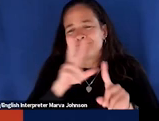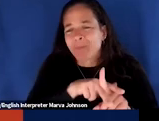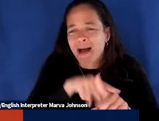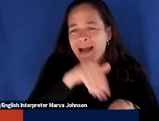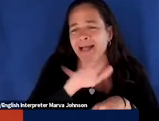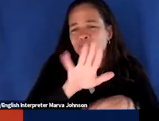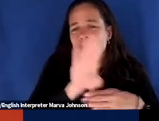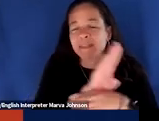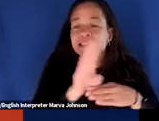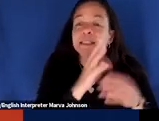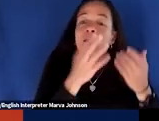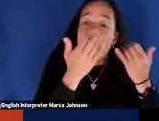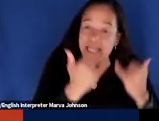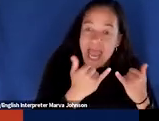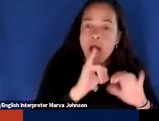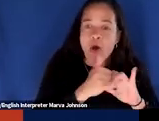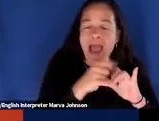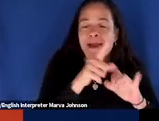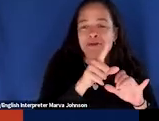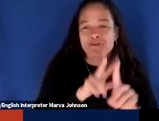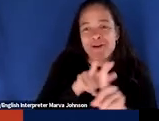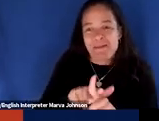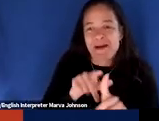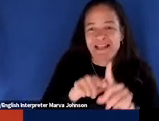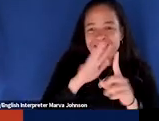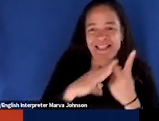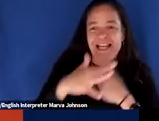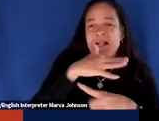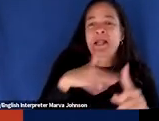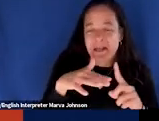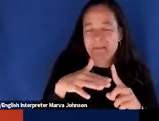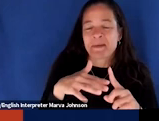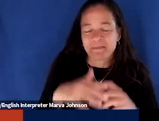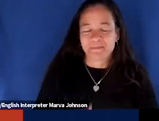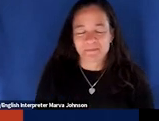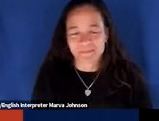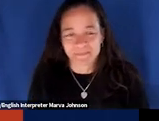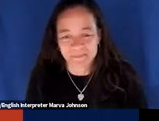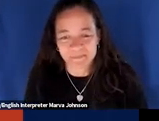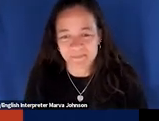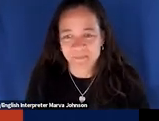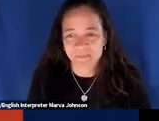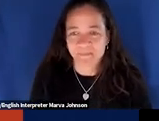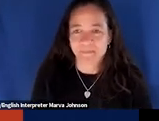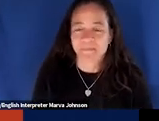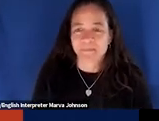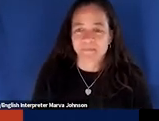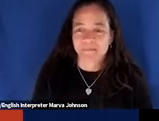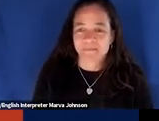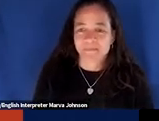question is just how to bring the climate dimension into that those existing frameworks um